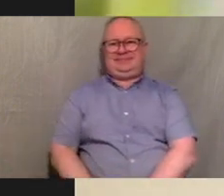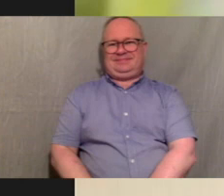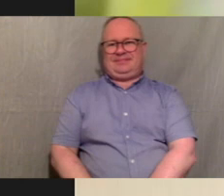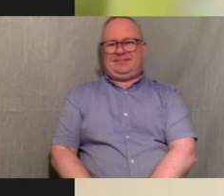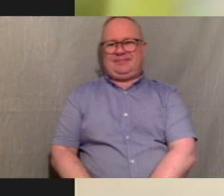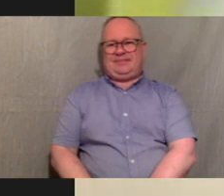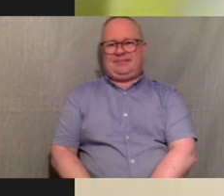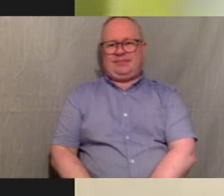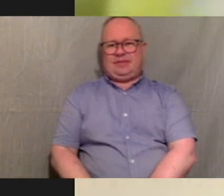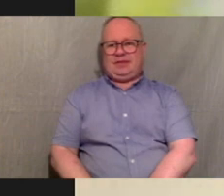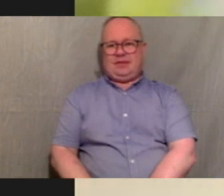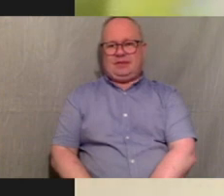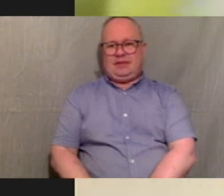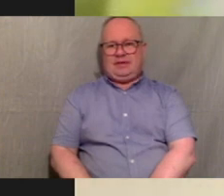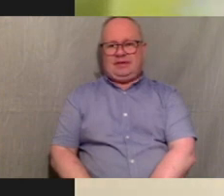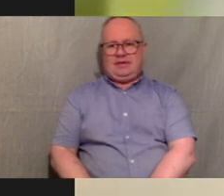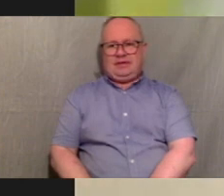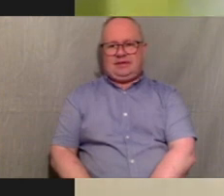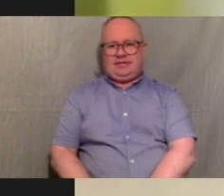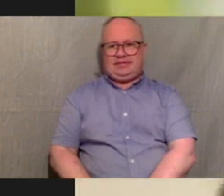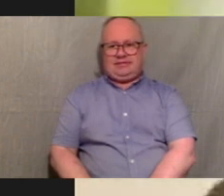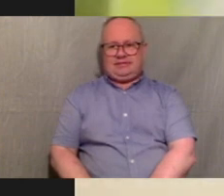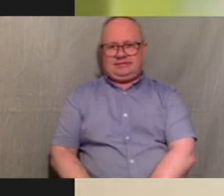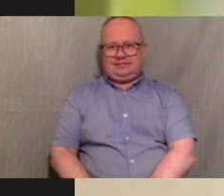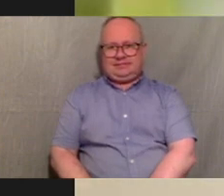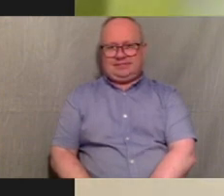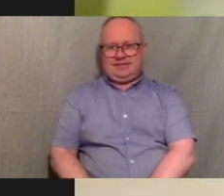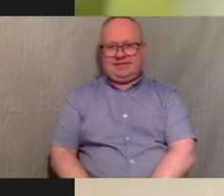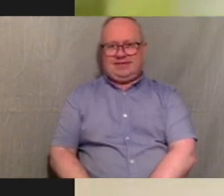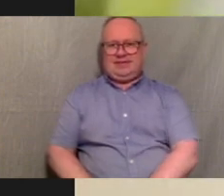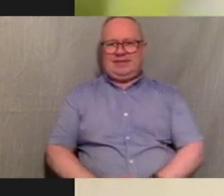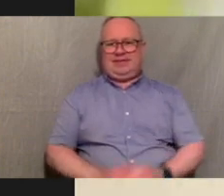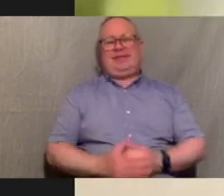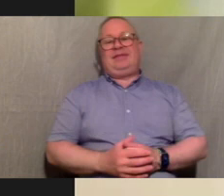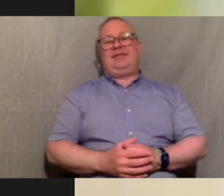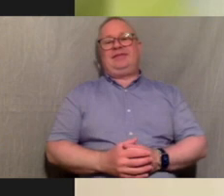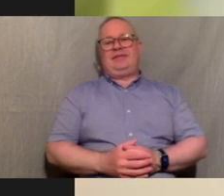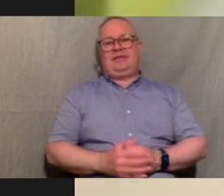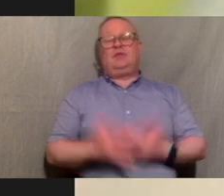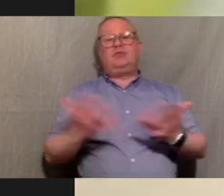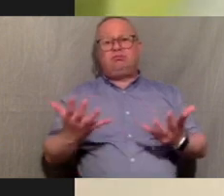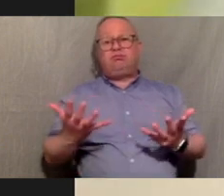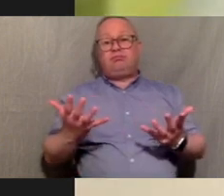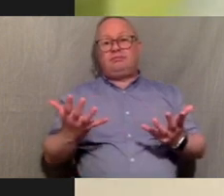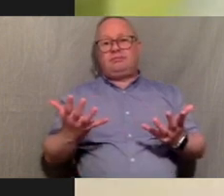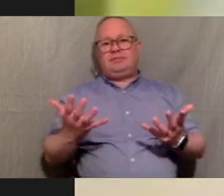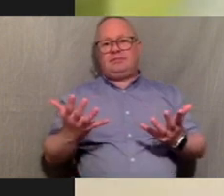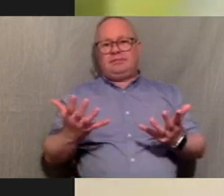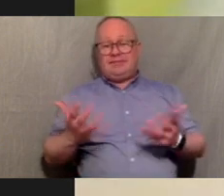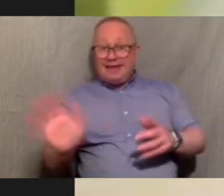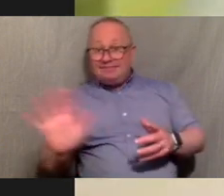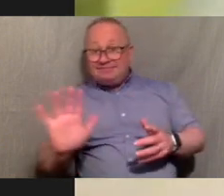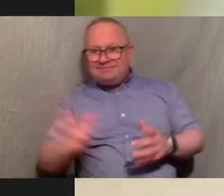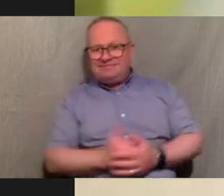okay i'm sit with mommy then okay so um yeah so even with the whole say hi then